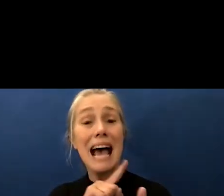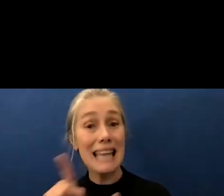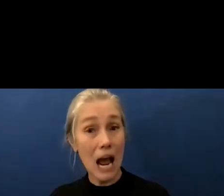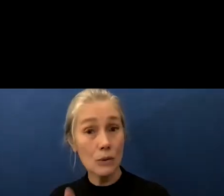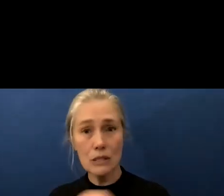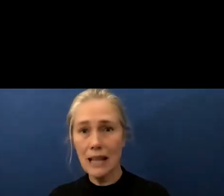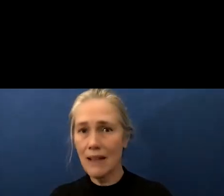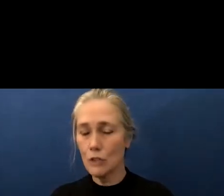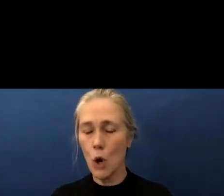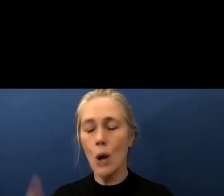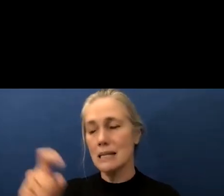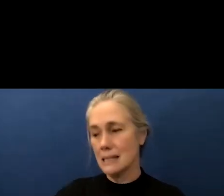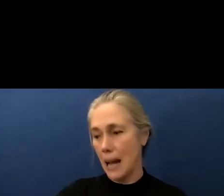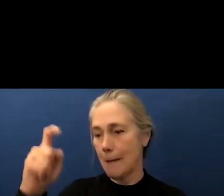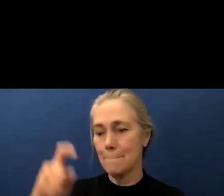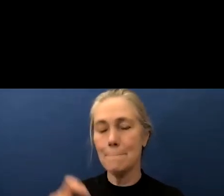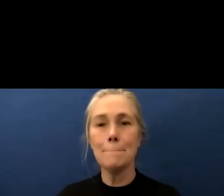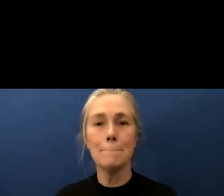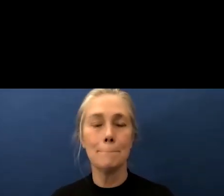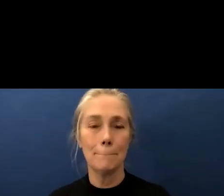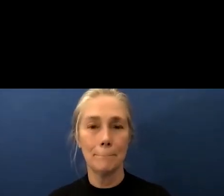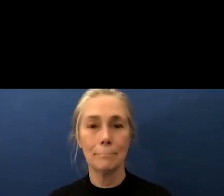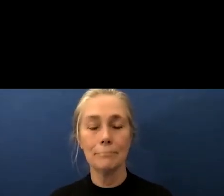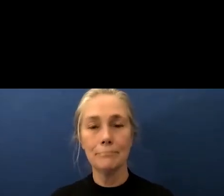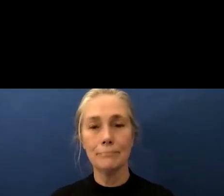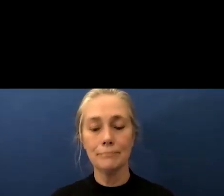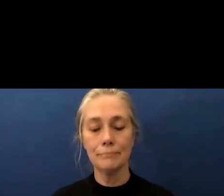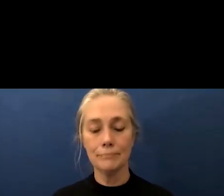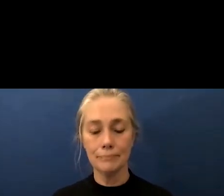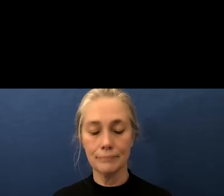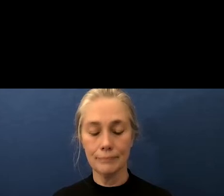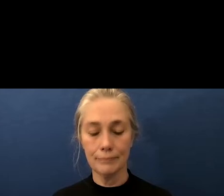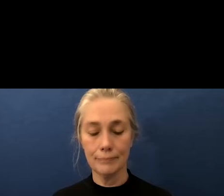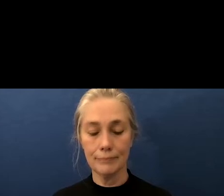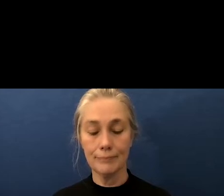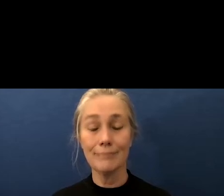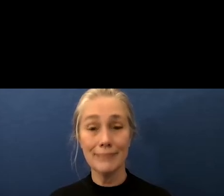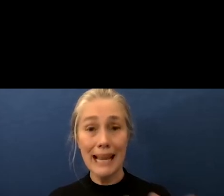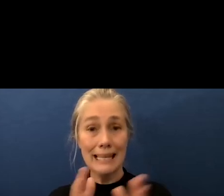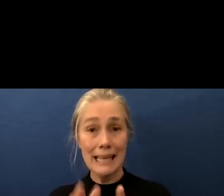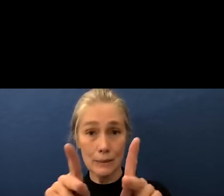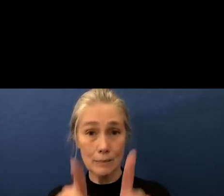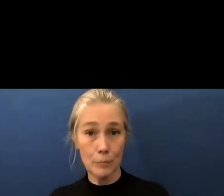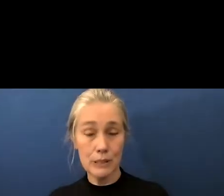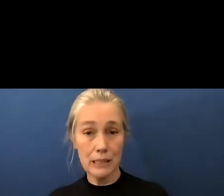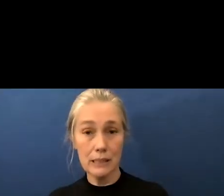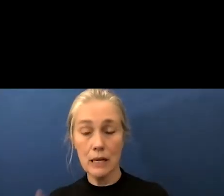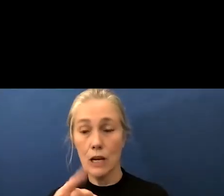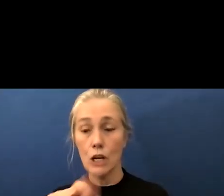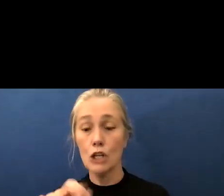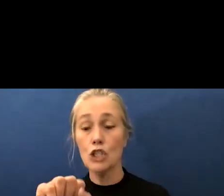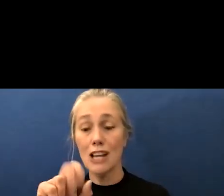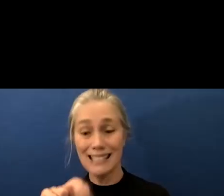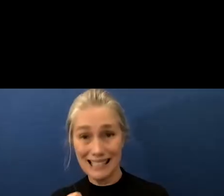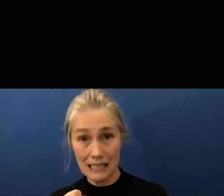naturally immune people transmitting thank you next speaker is justin shores